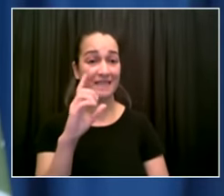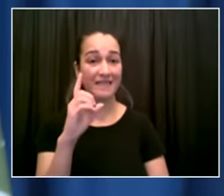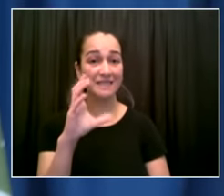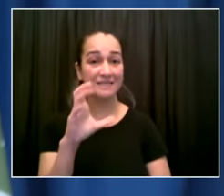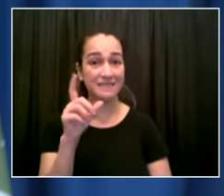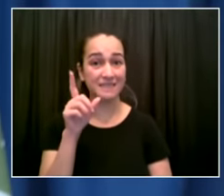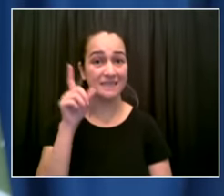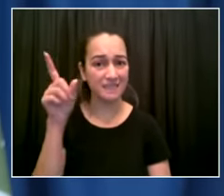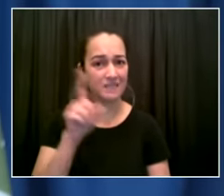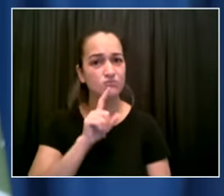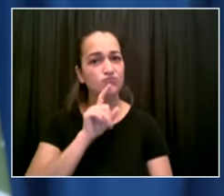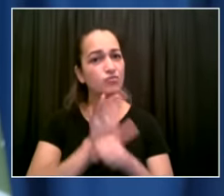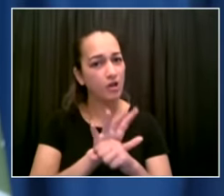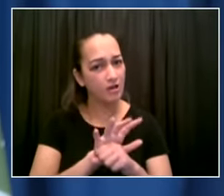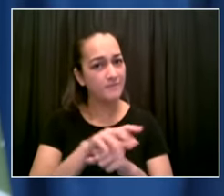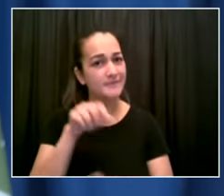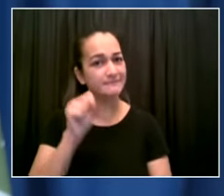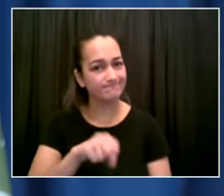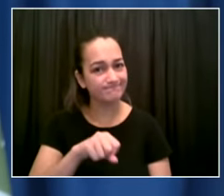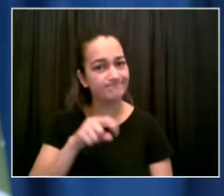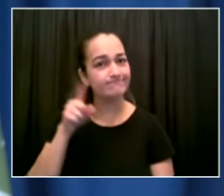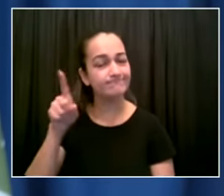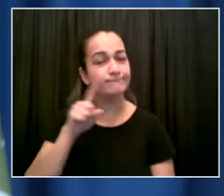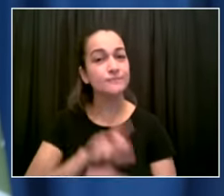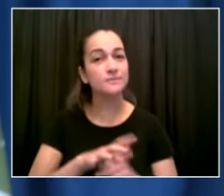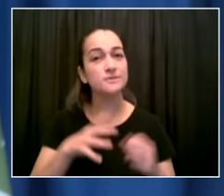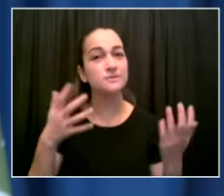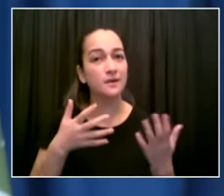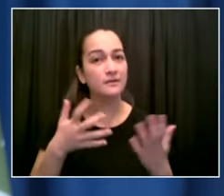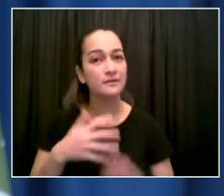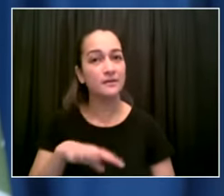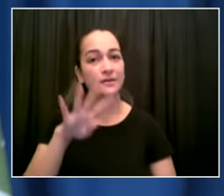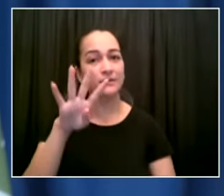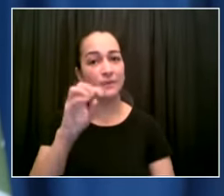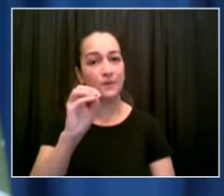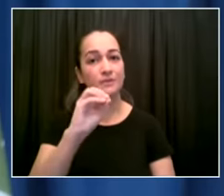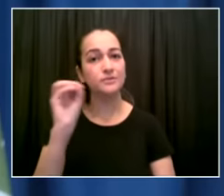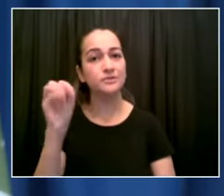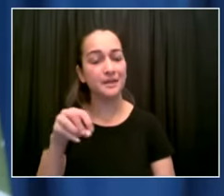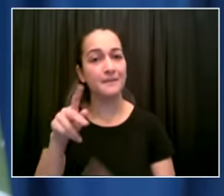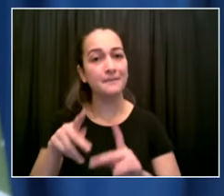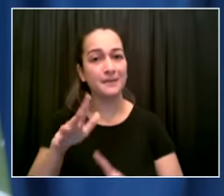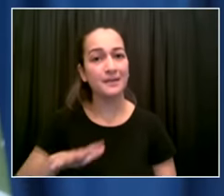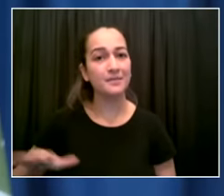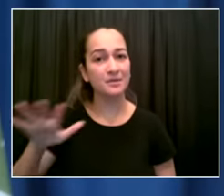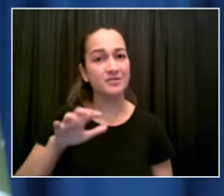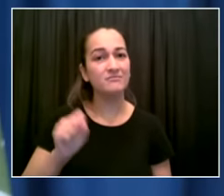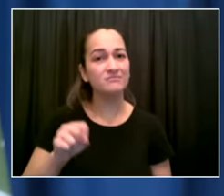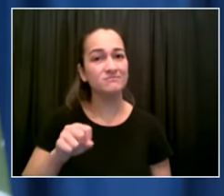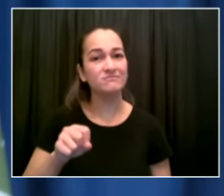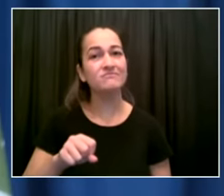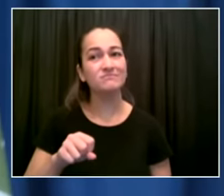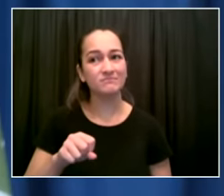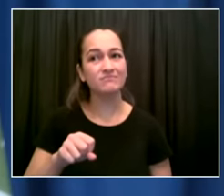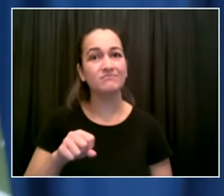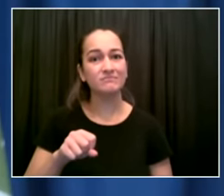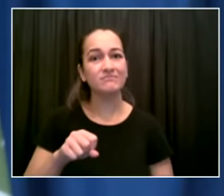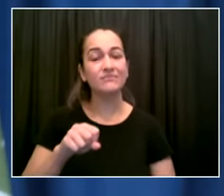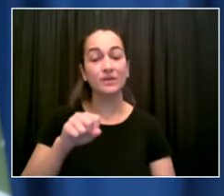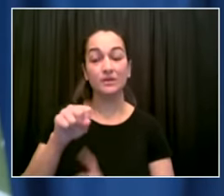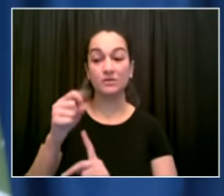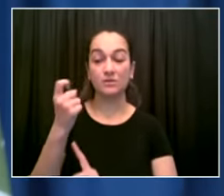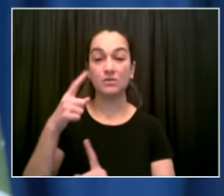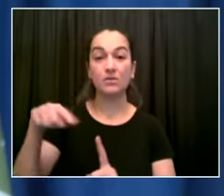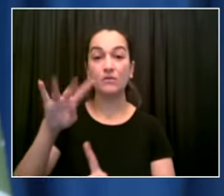or more of the people who died from covid had diabetes last year you know uh the phrase